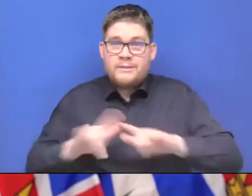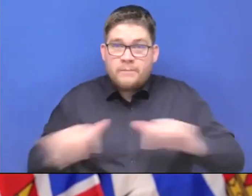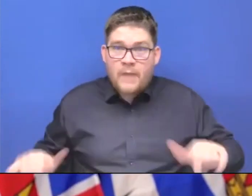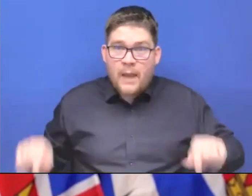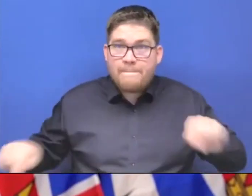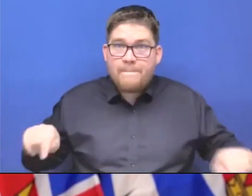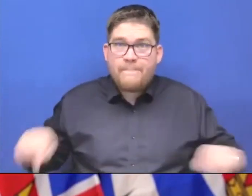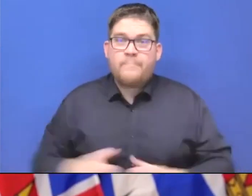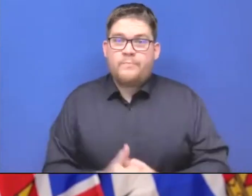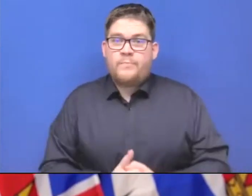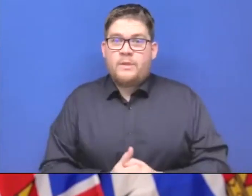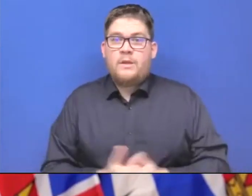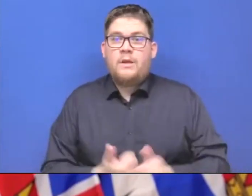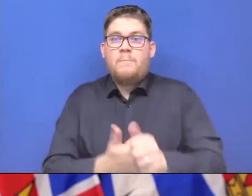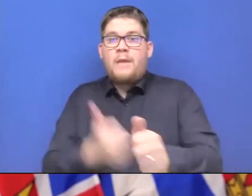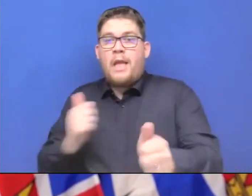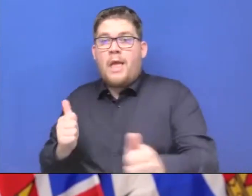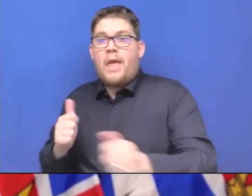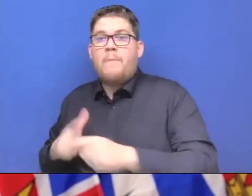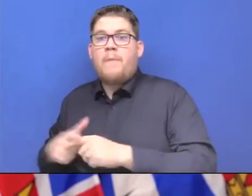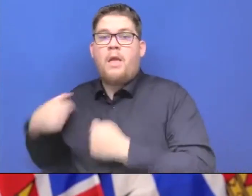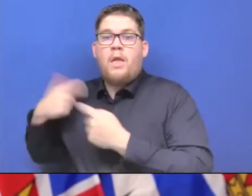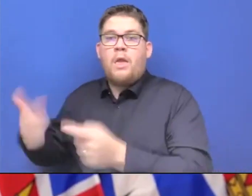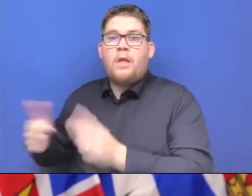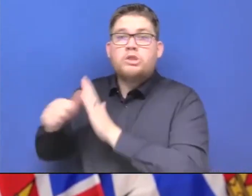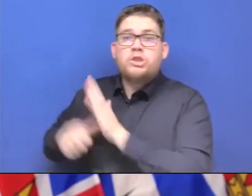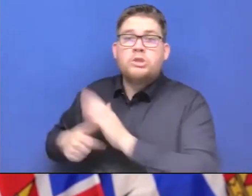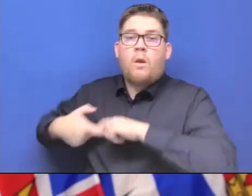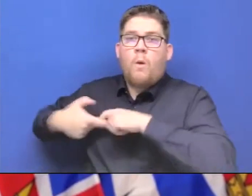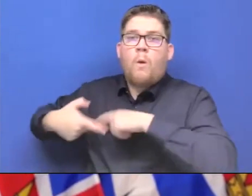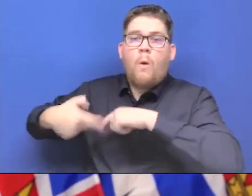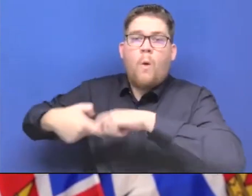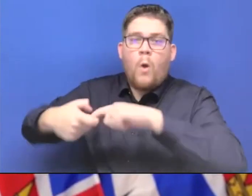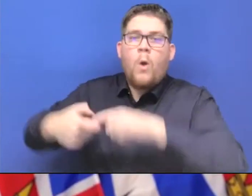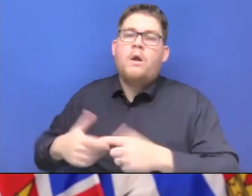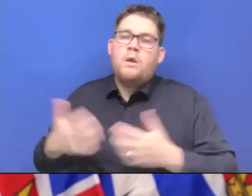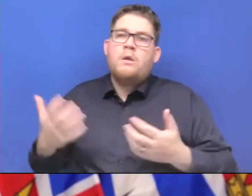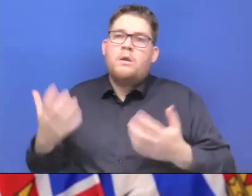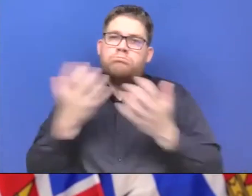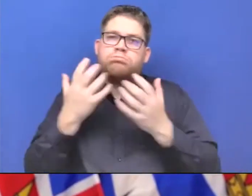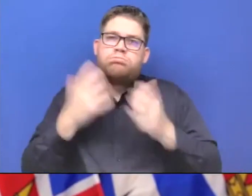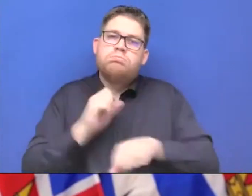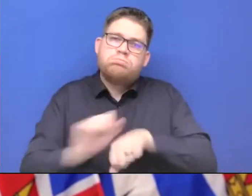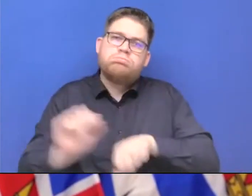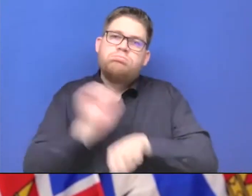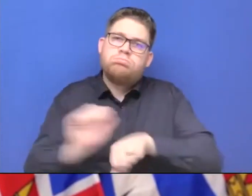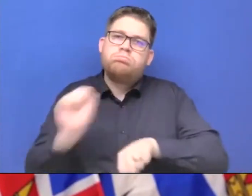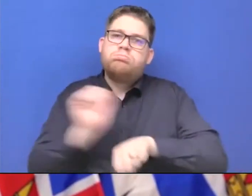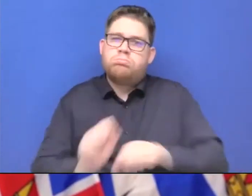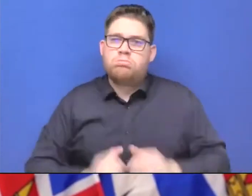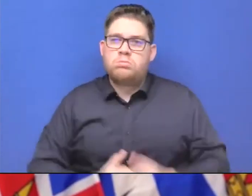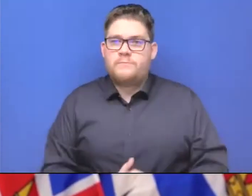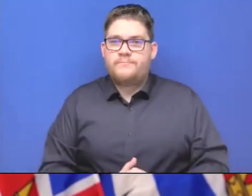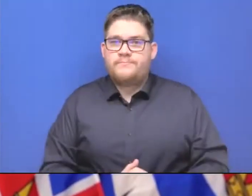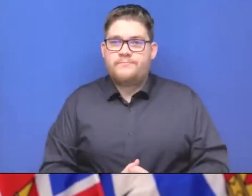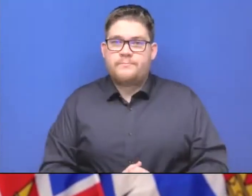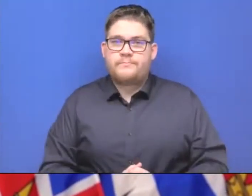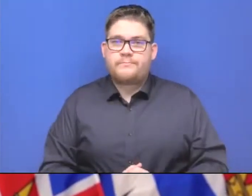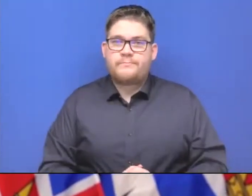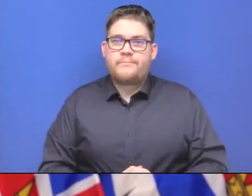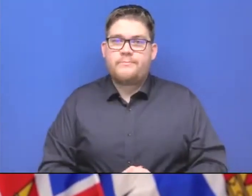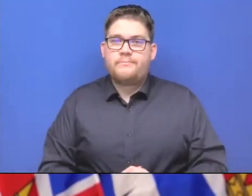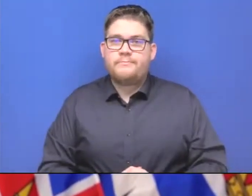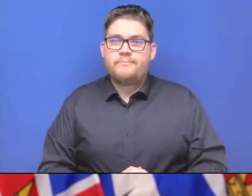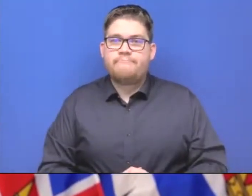identifying and working on. Diagnostic imaging is one lab is another. And there will be some impact on